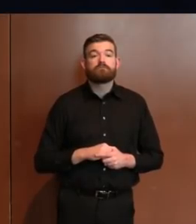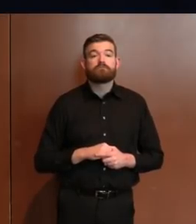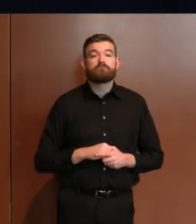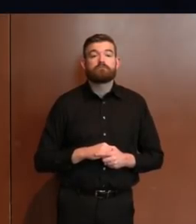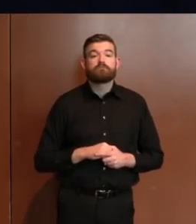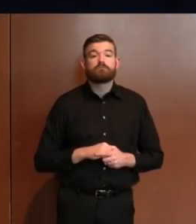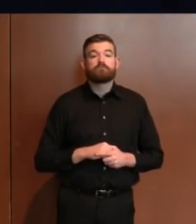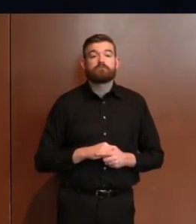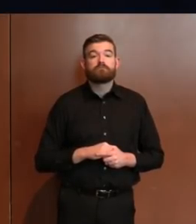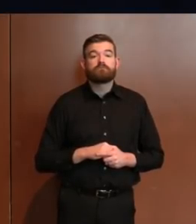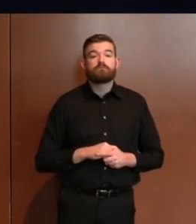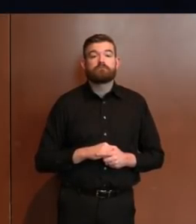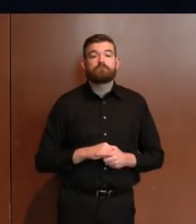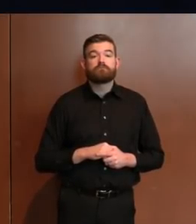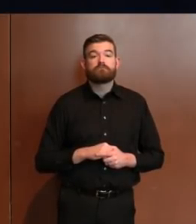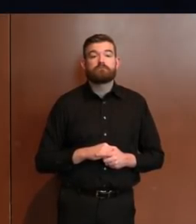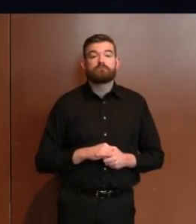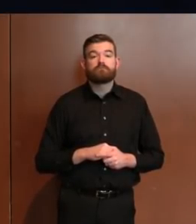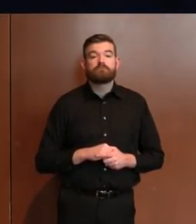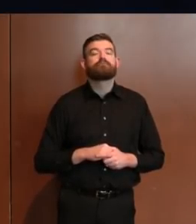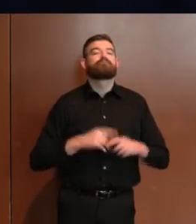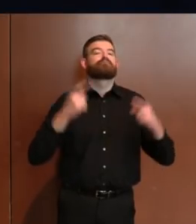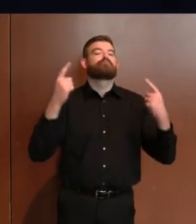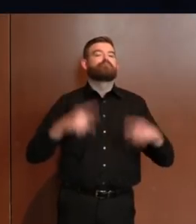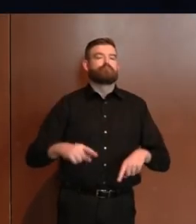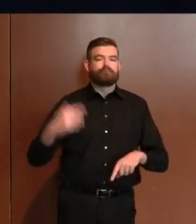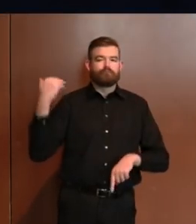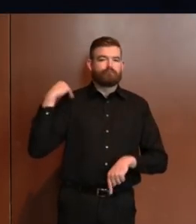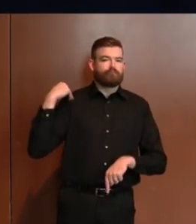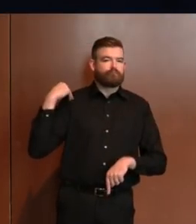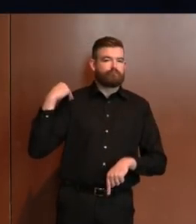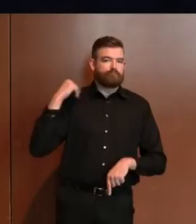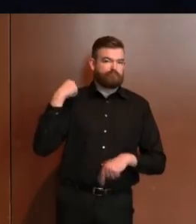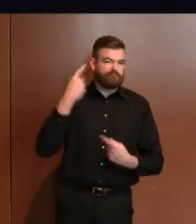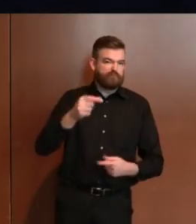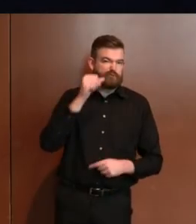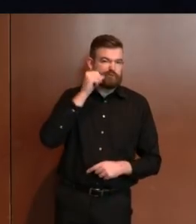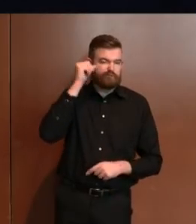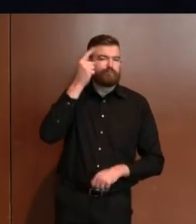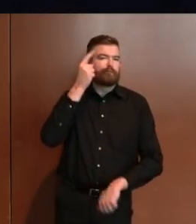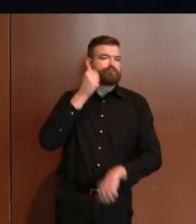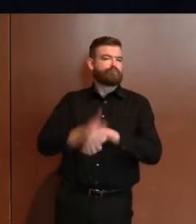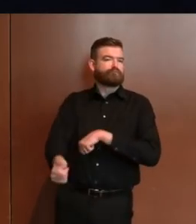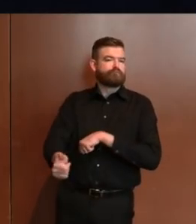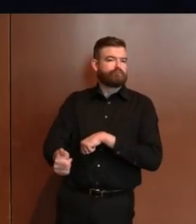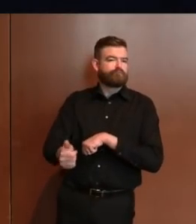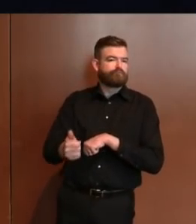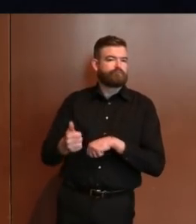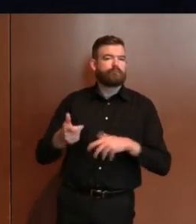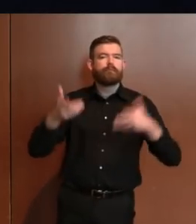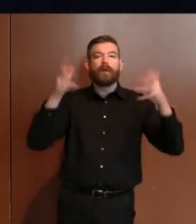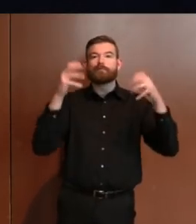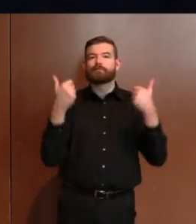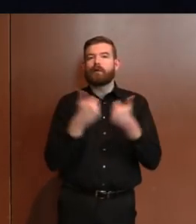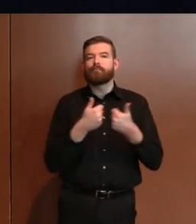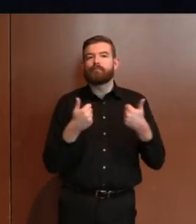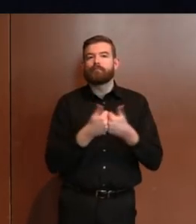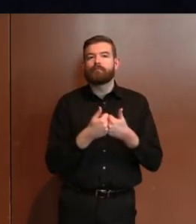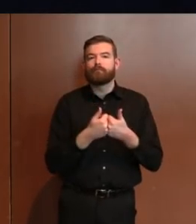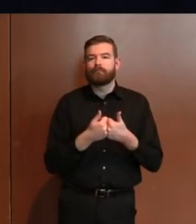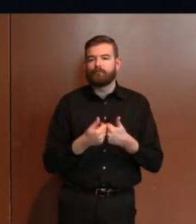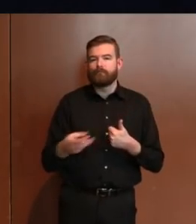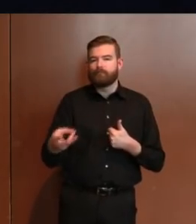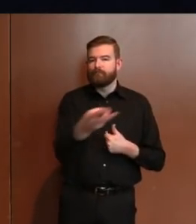charged with the executive order violation for facilitating and pulling together a youth basketball game with six juveniles.